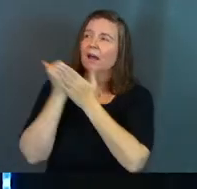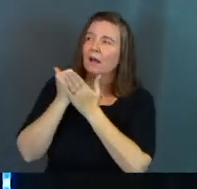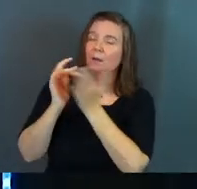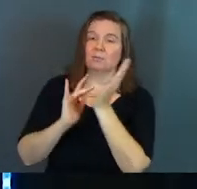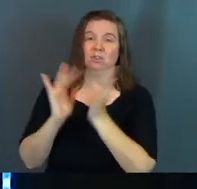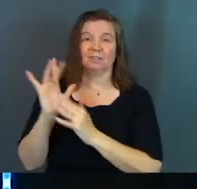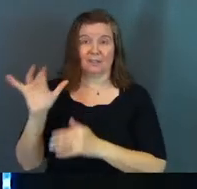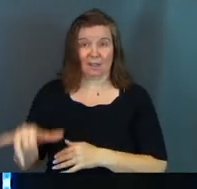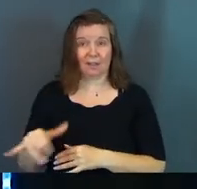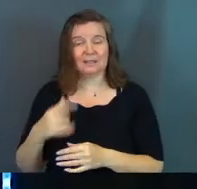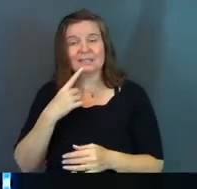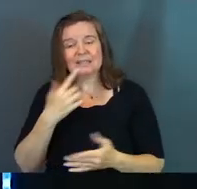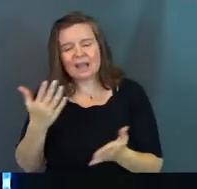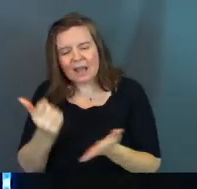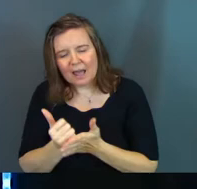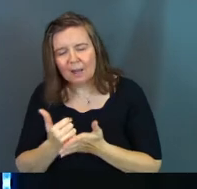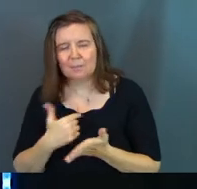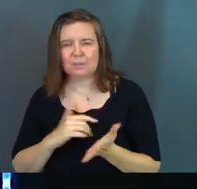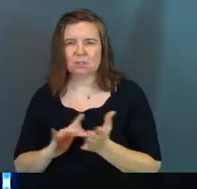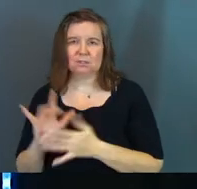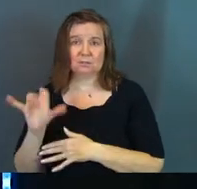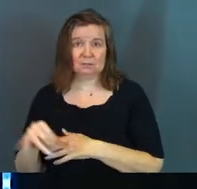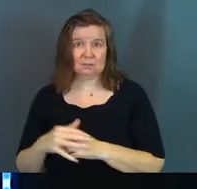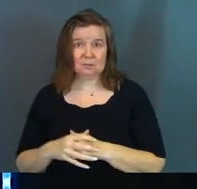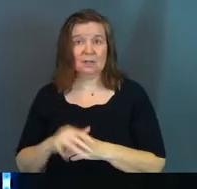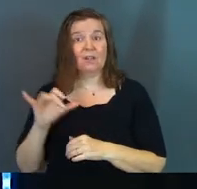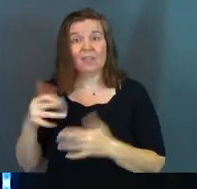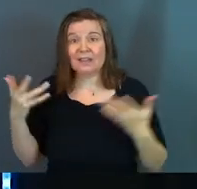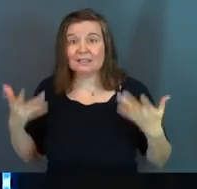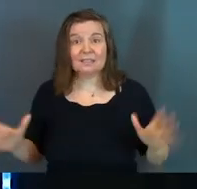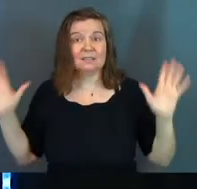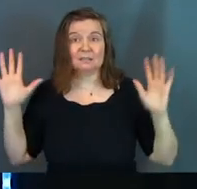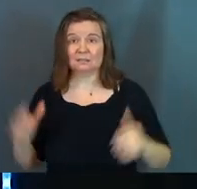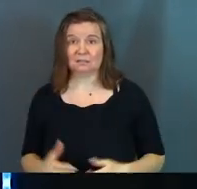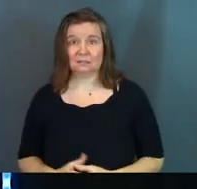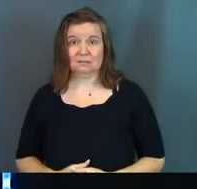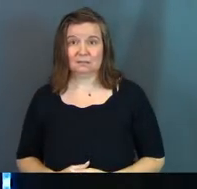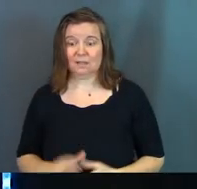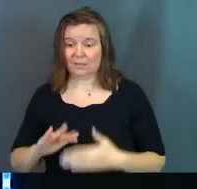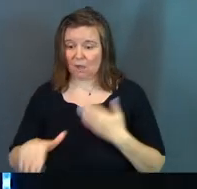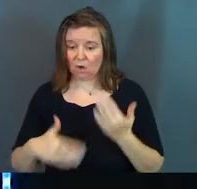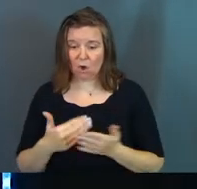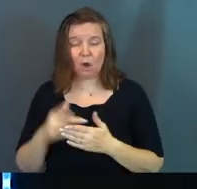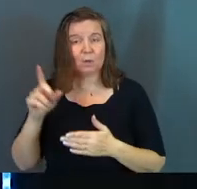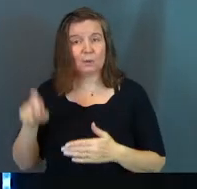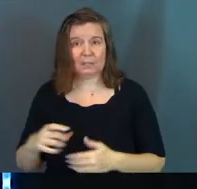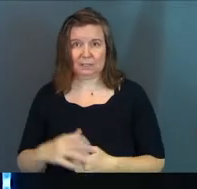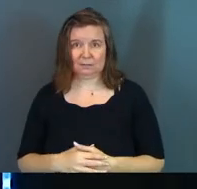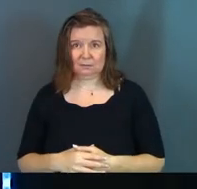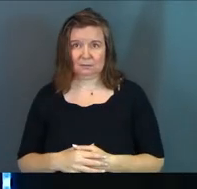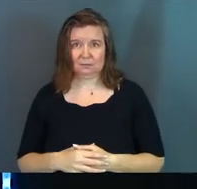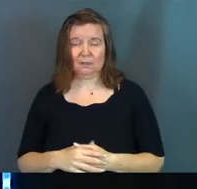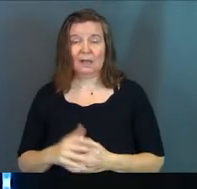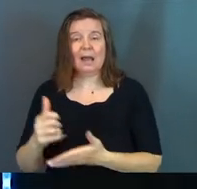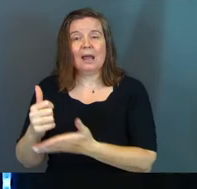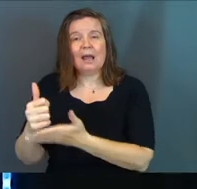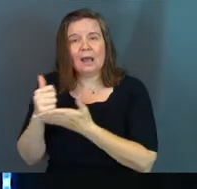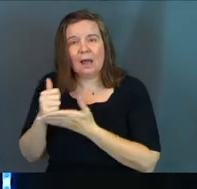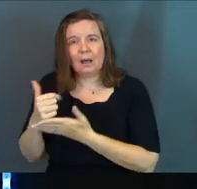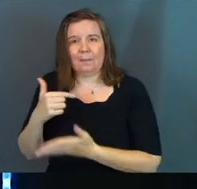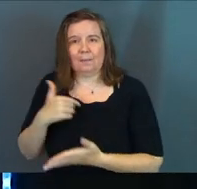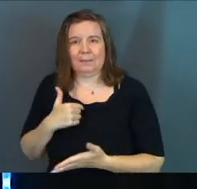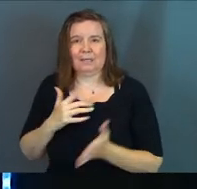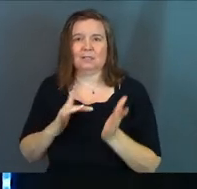Help Jesus. Help me Jesus. That's it. That's all you need. Help me